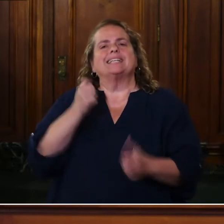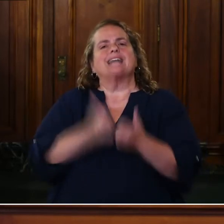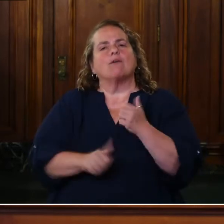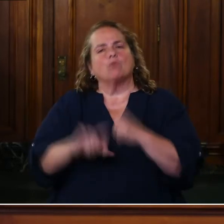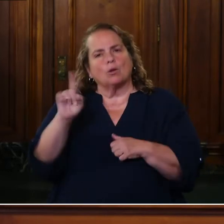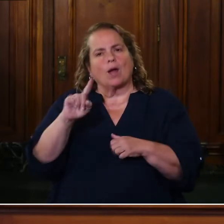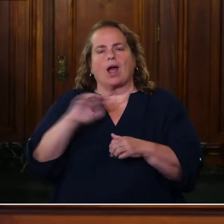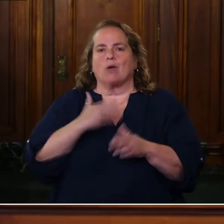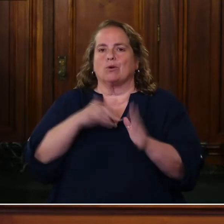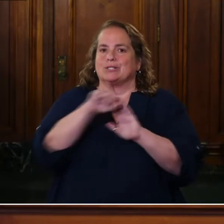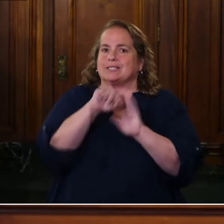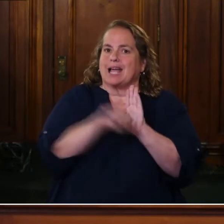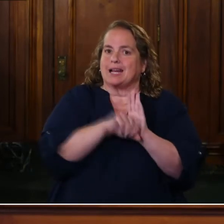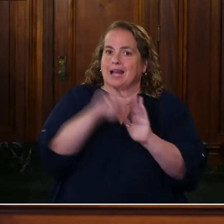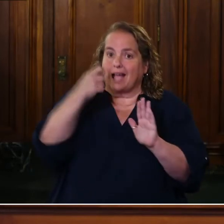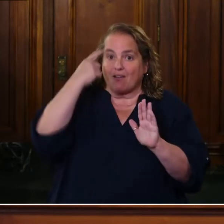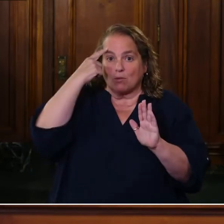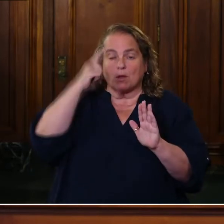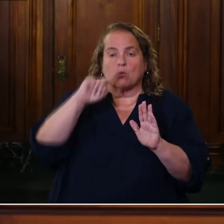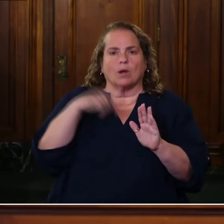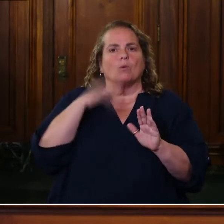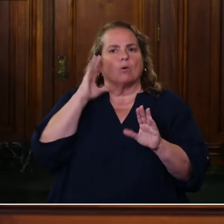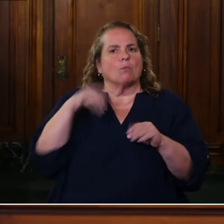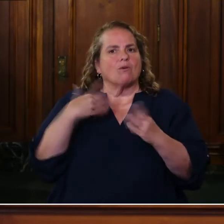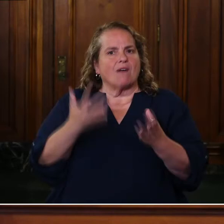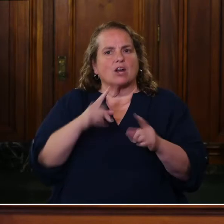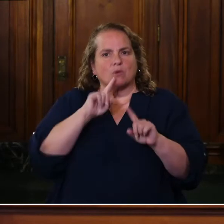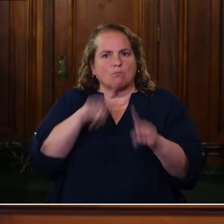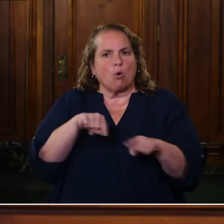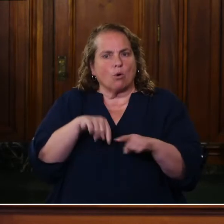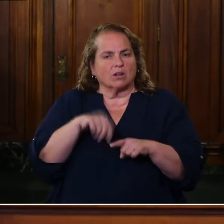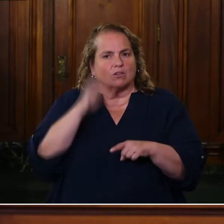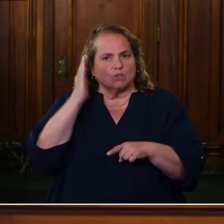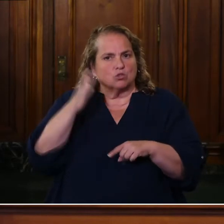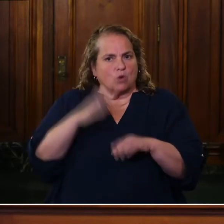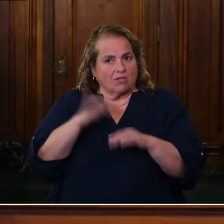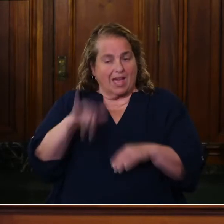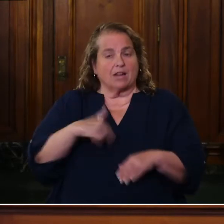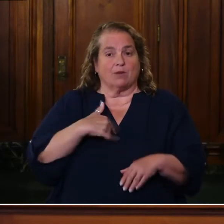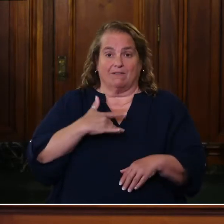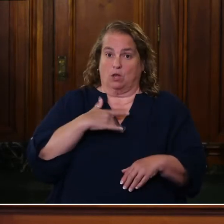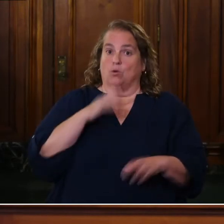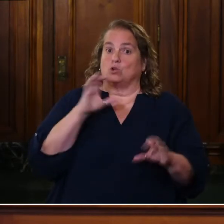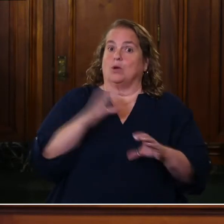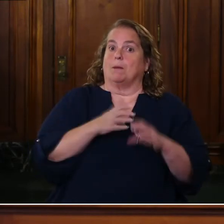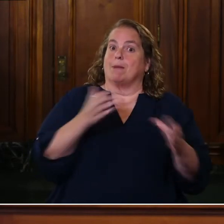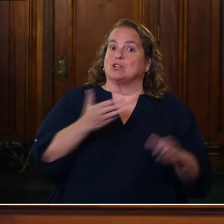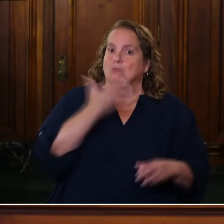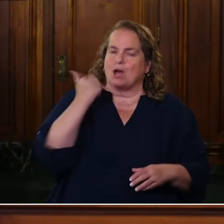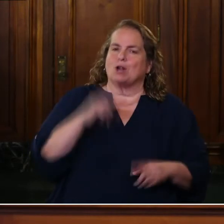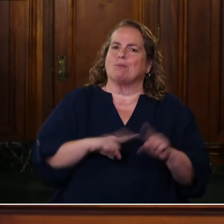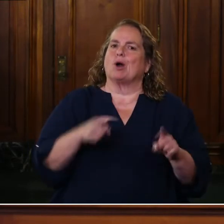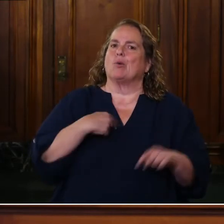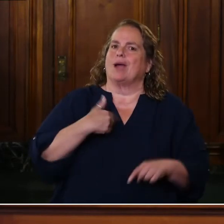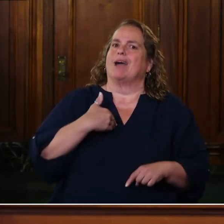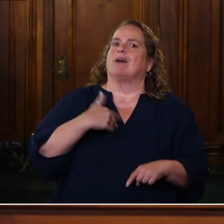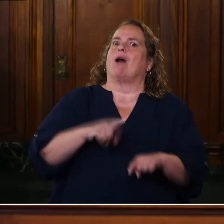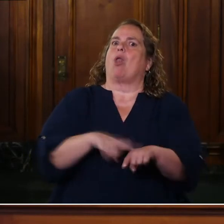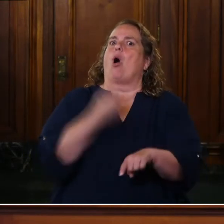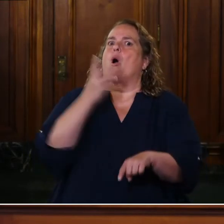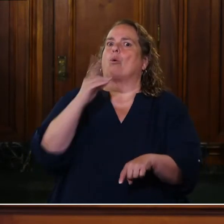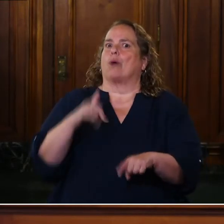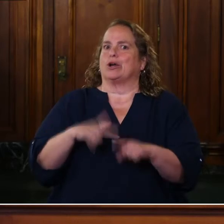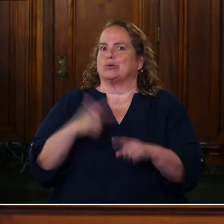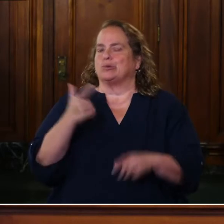state government. We'll be providing a report in the future on that, where I believe we are doing much better, but we have, um, a long way to, uh, to